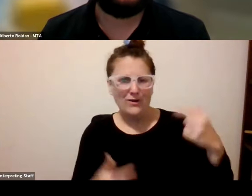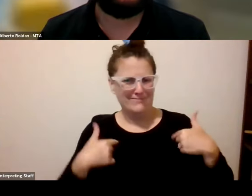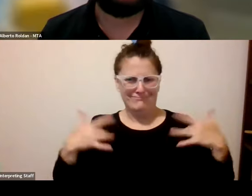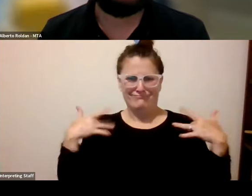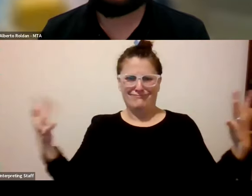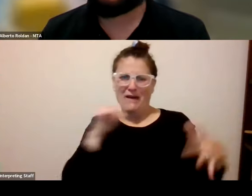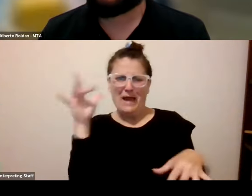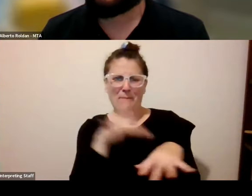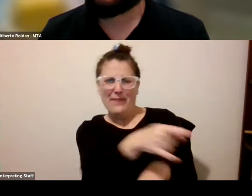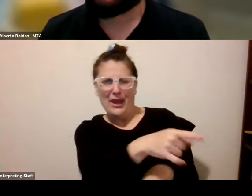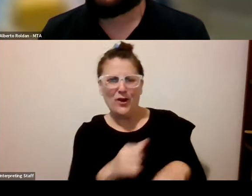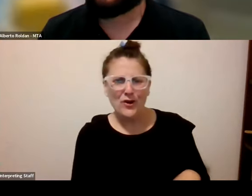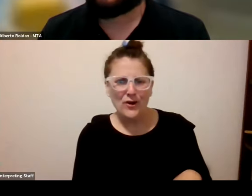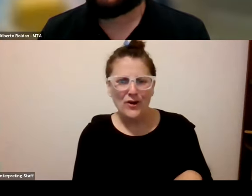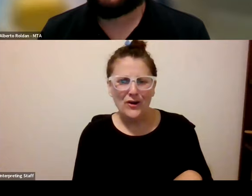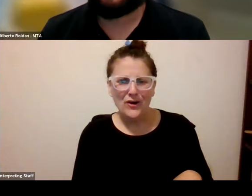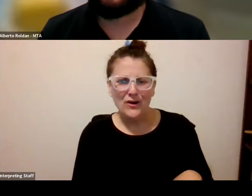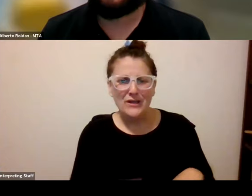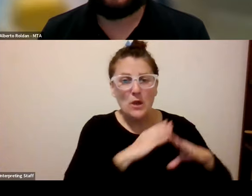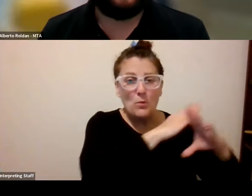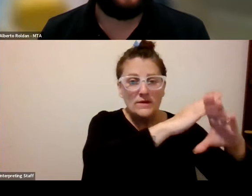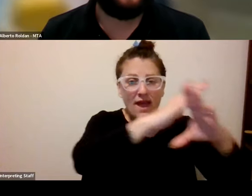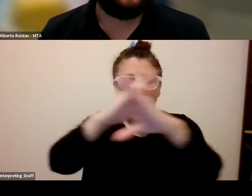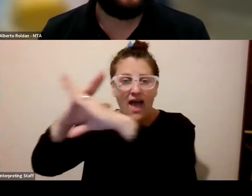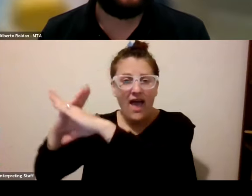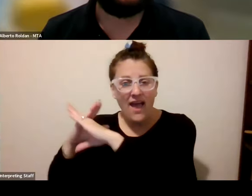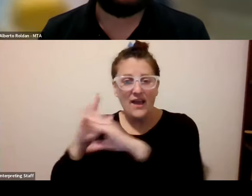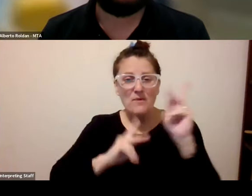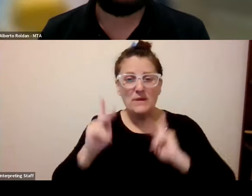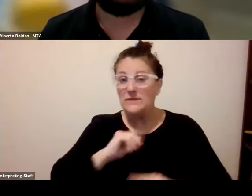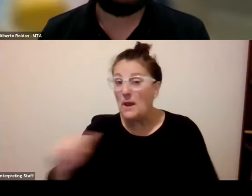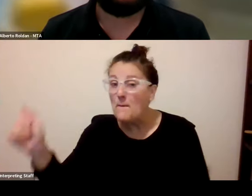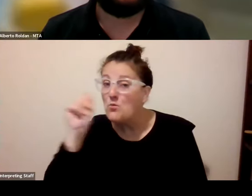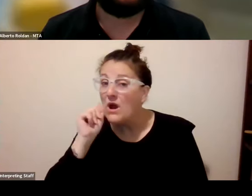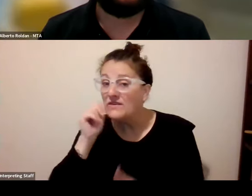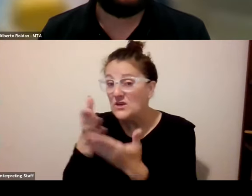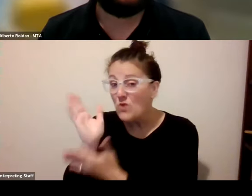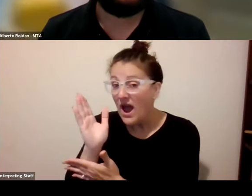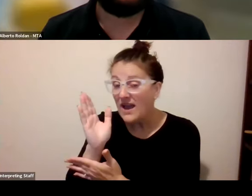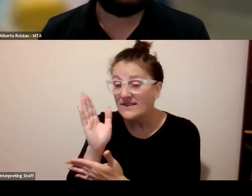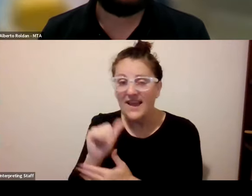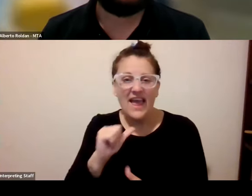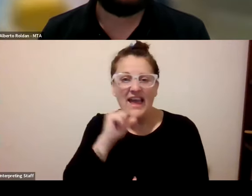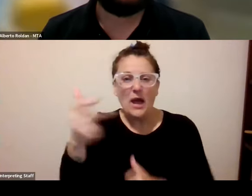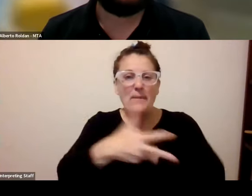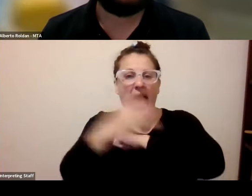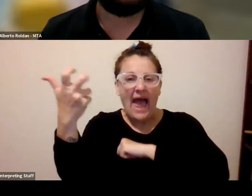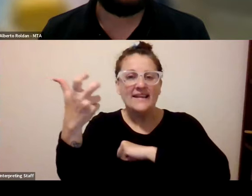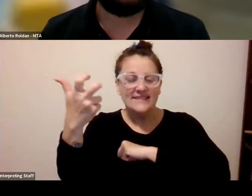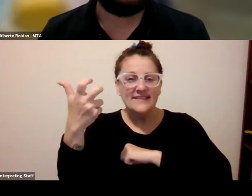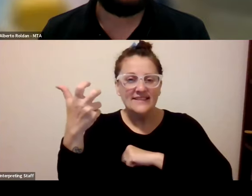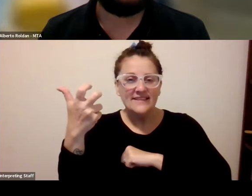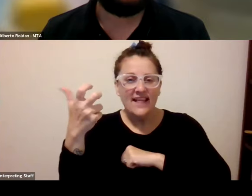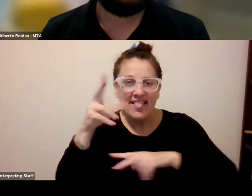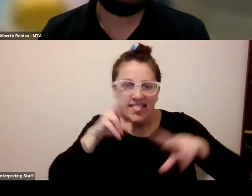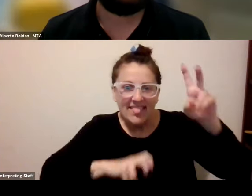um so how are we protecting people's both privacy rights and not being hacked by people who are